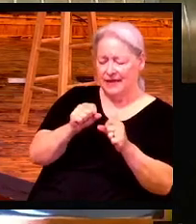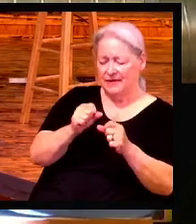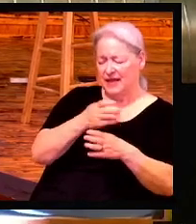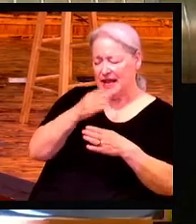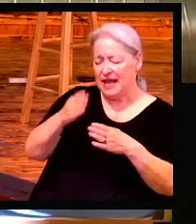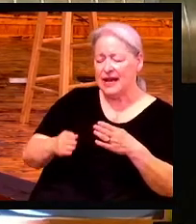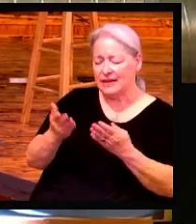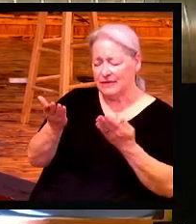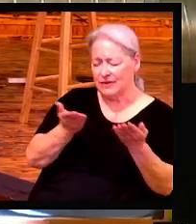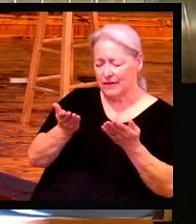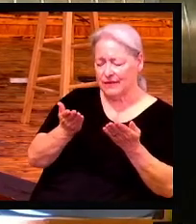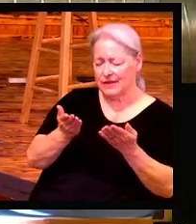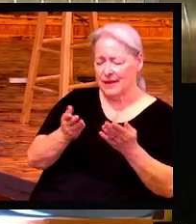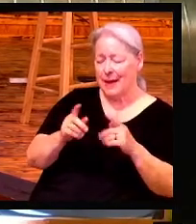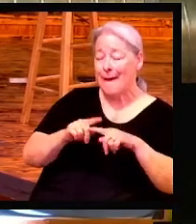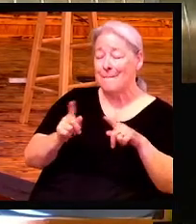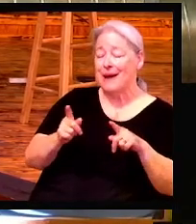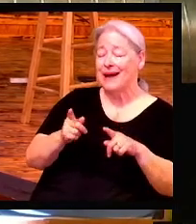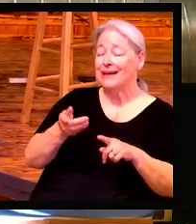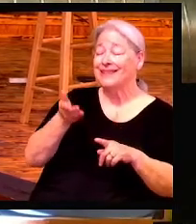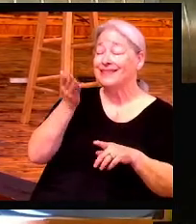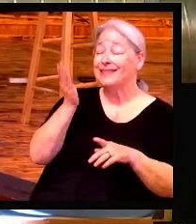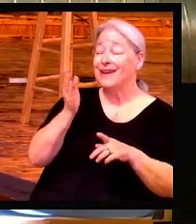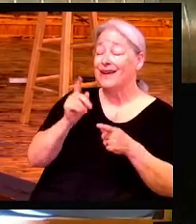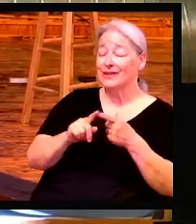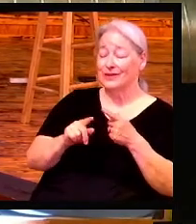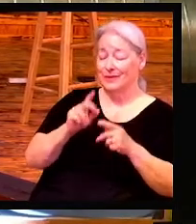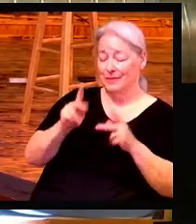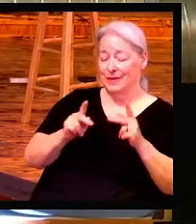May they desire to repent and call you as Lord.